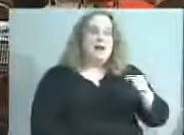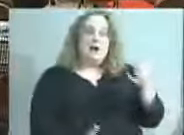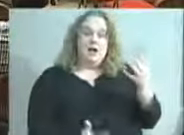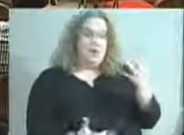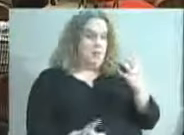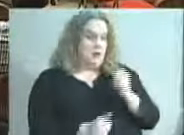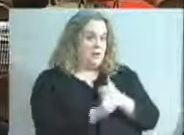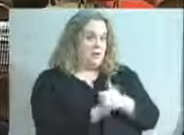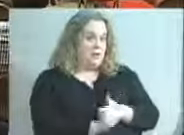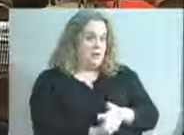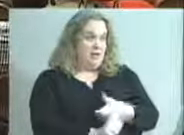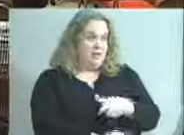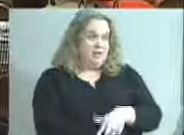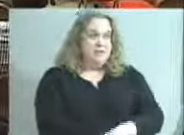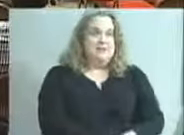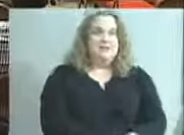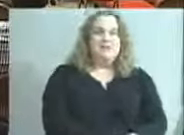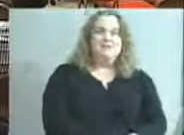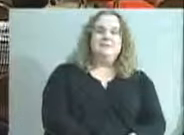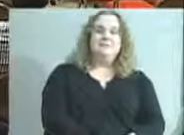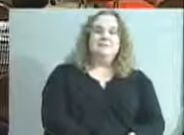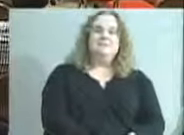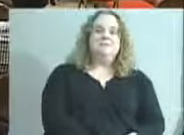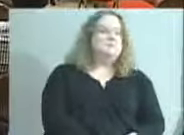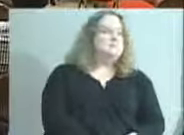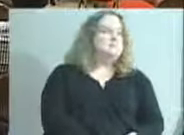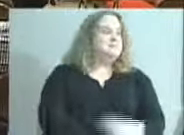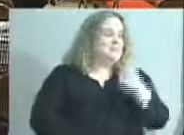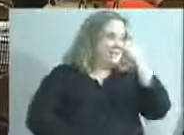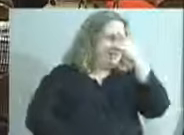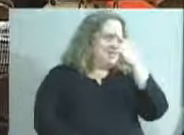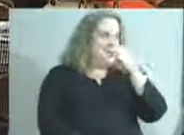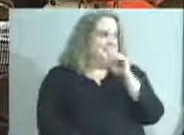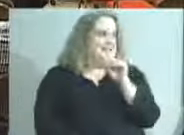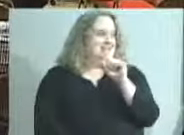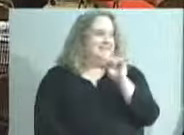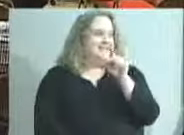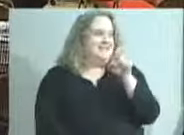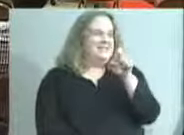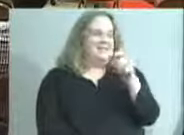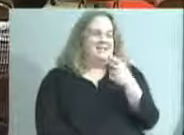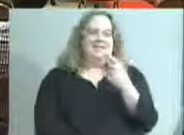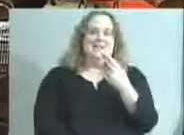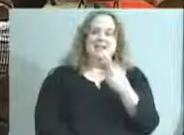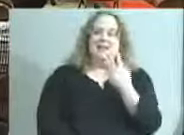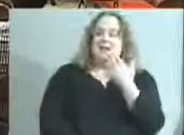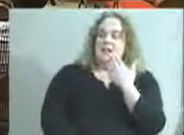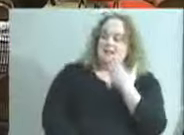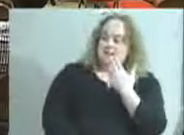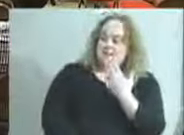follow that, but I think Steph said she would. Okay, Steph.